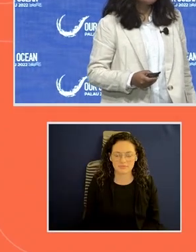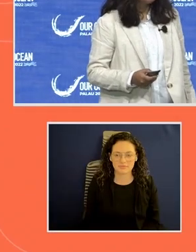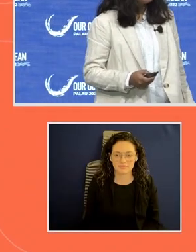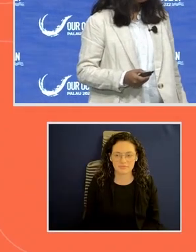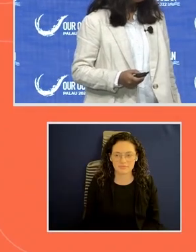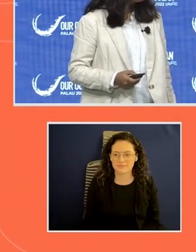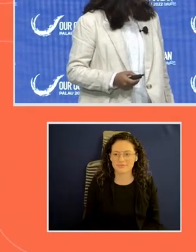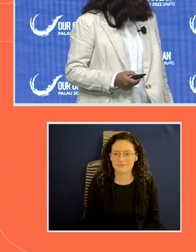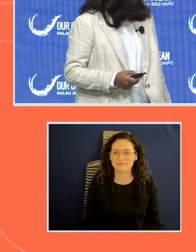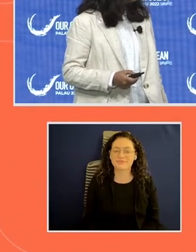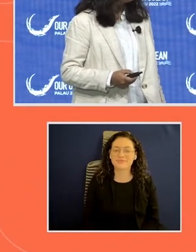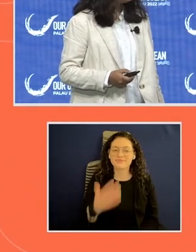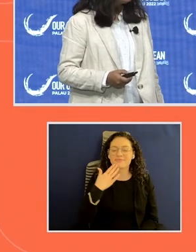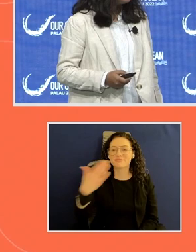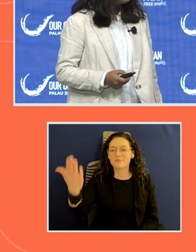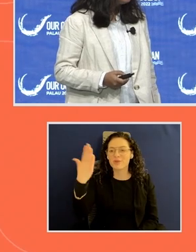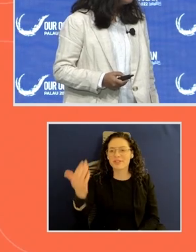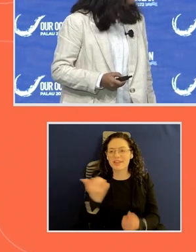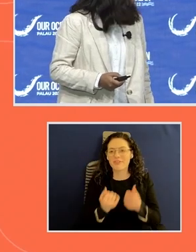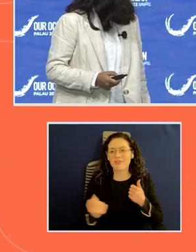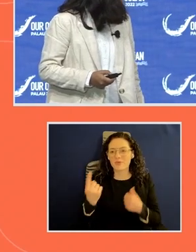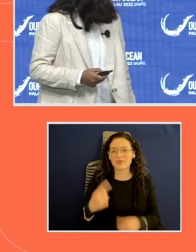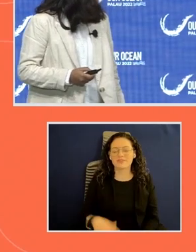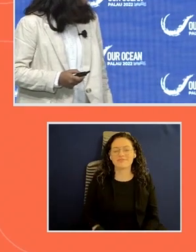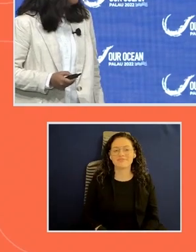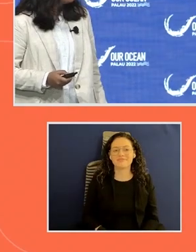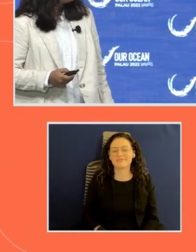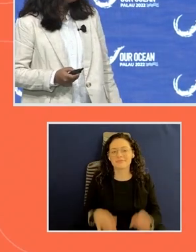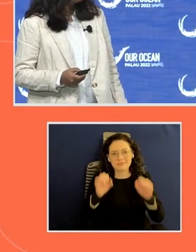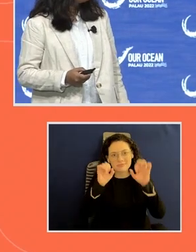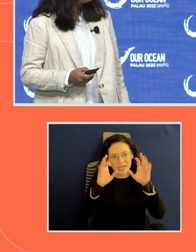Good morning, everyone. It's a great opportunity to be here.